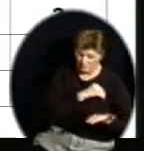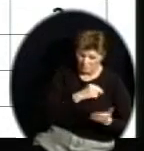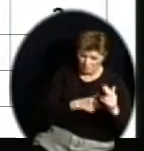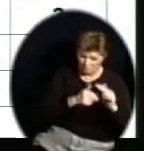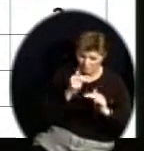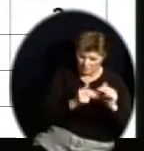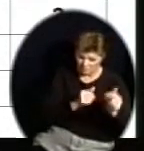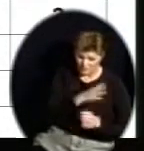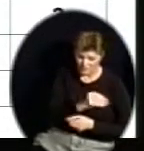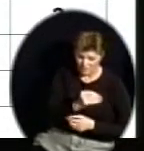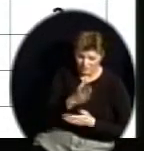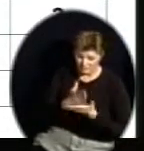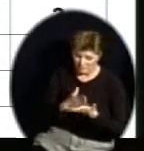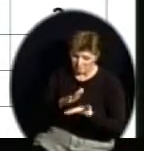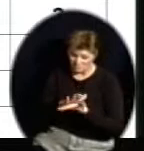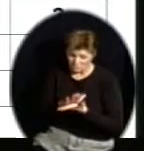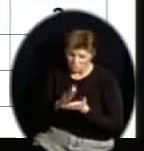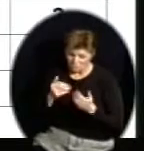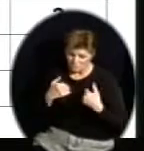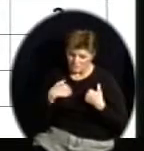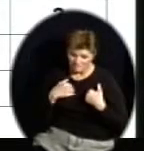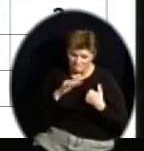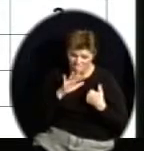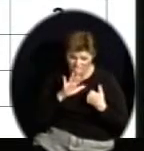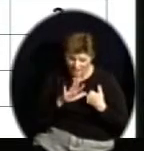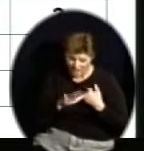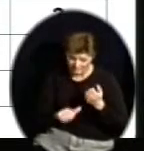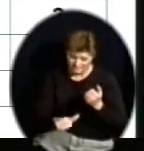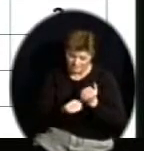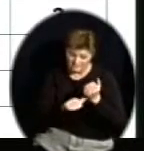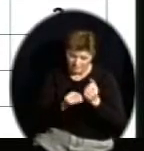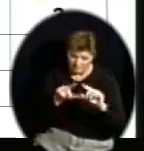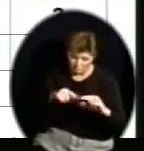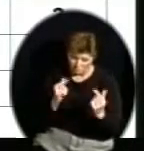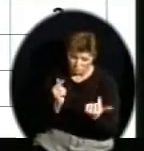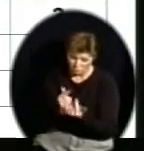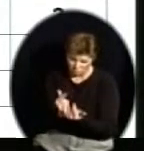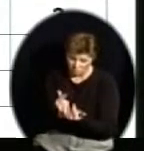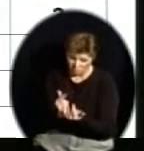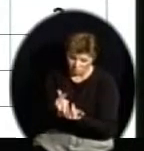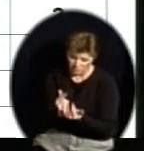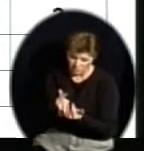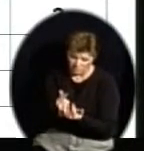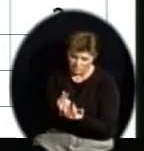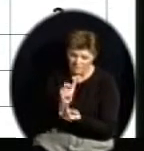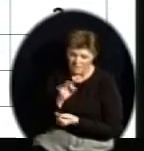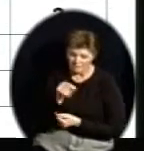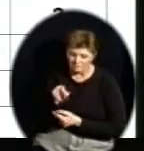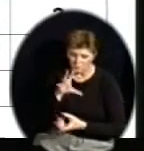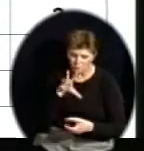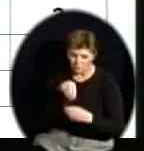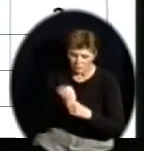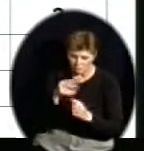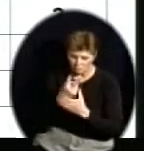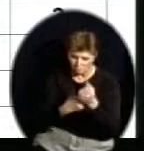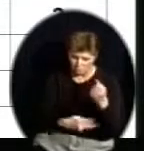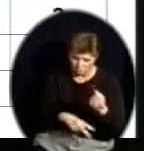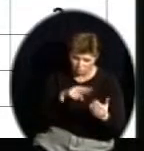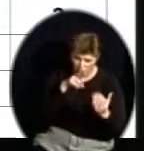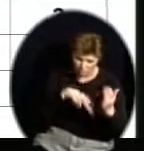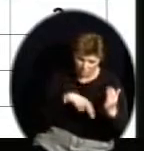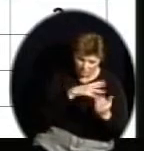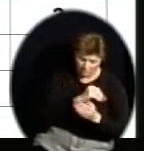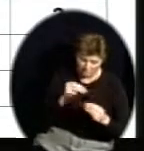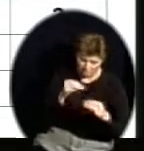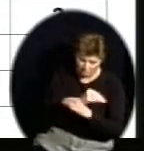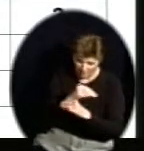many as five student groups. Some have as many as 10 if you look at both reading and math. What you see in front of you, though, is just